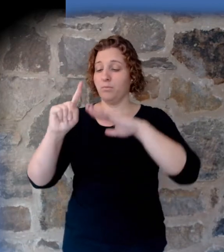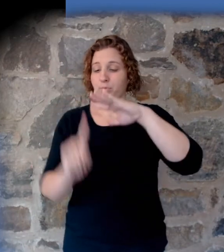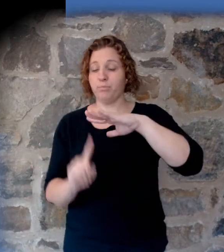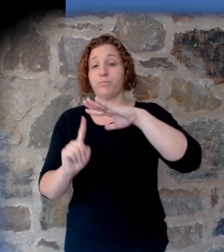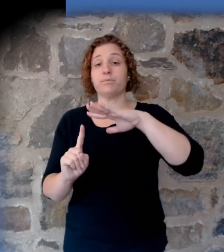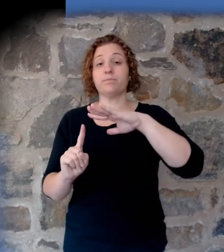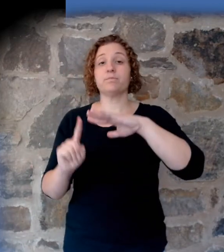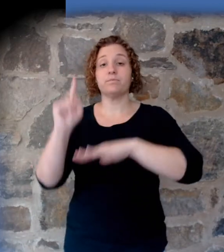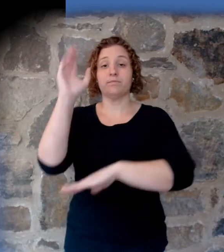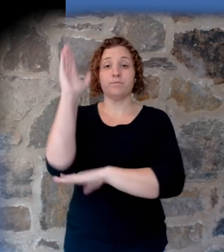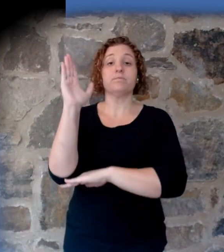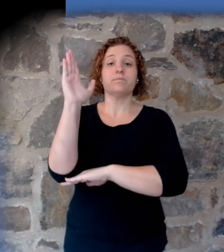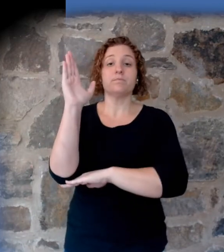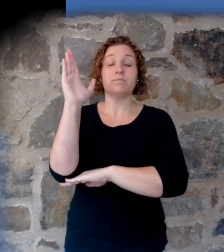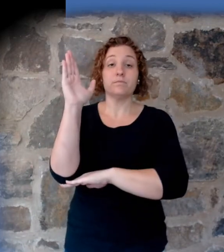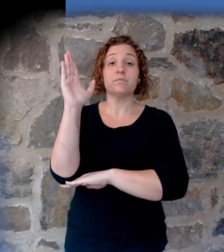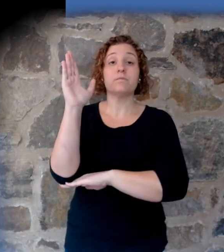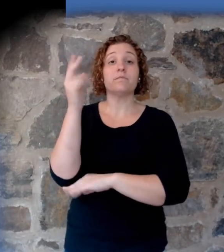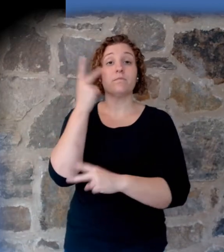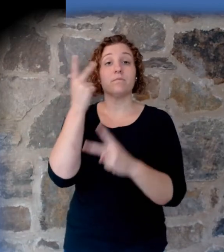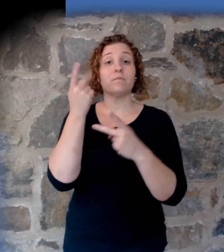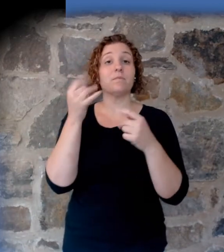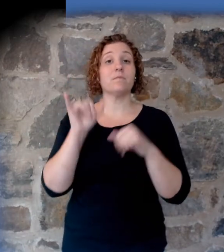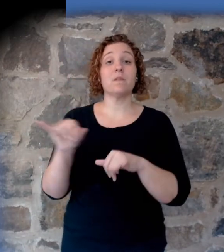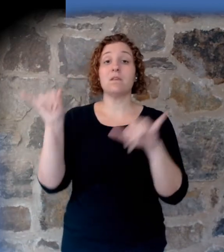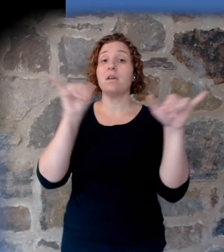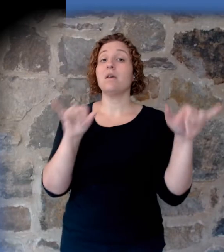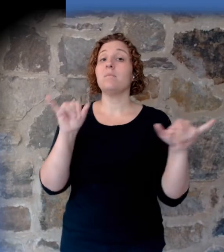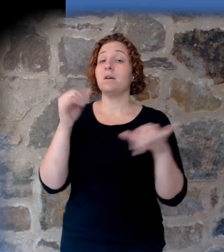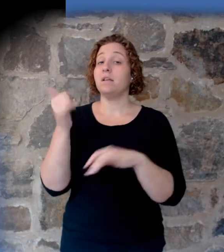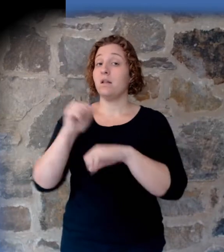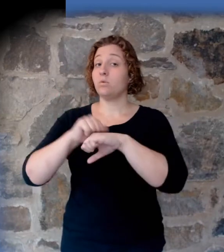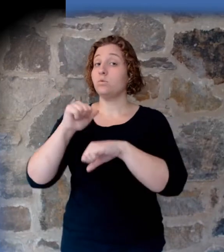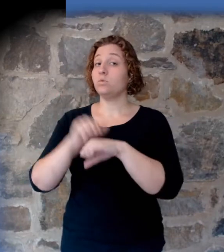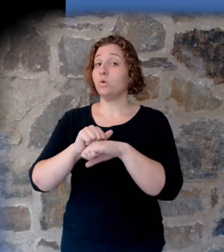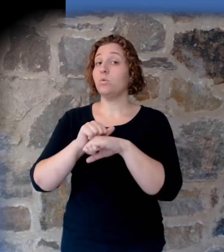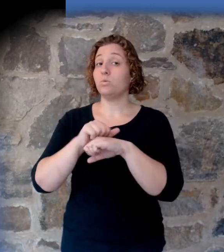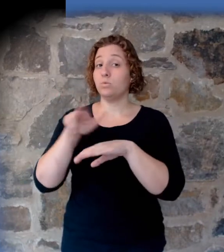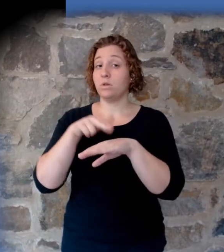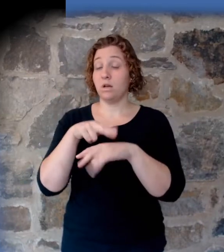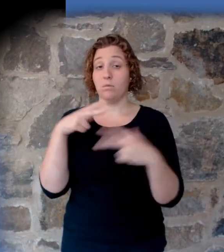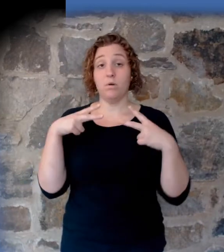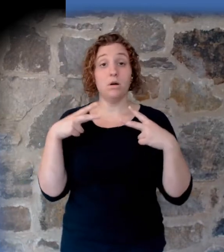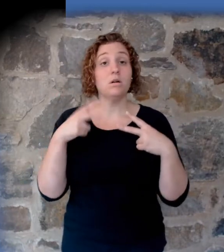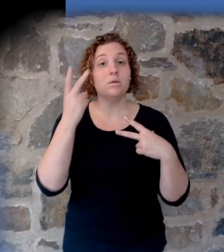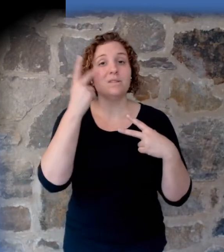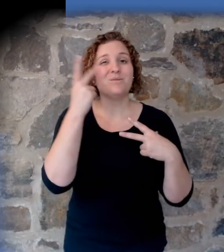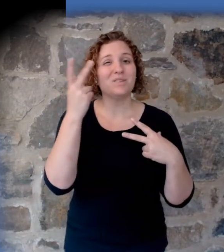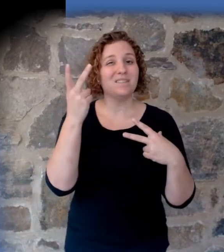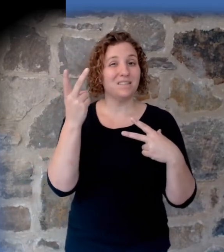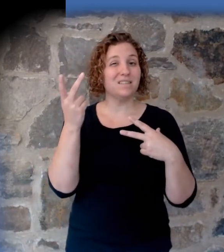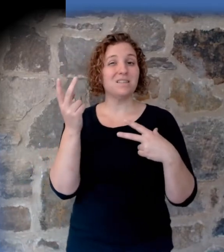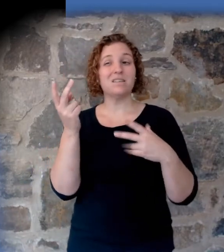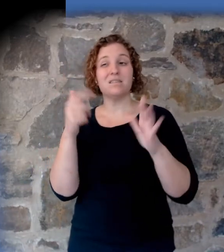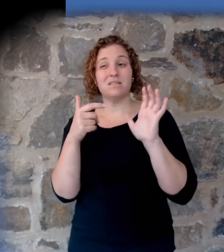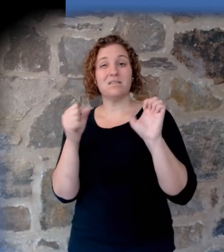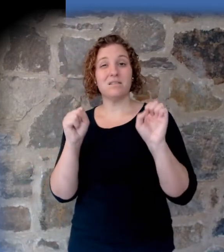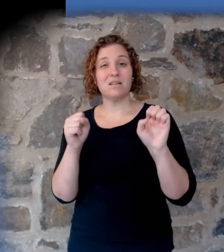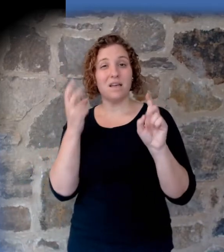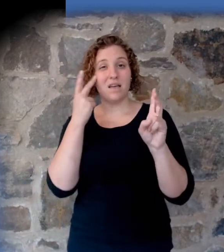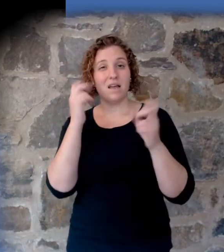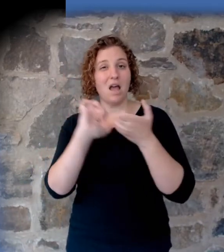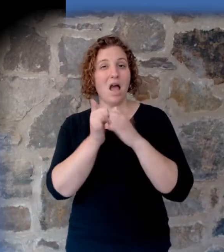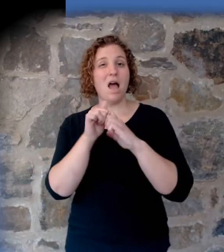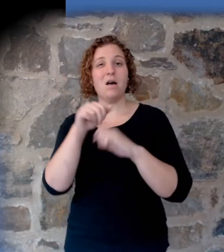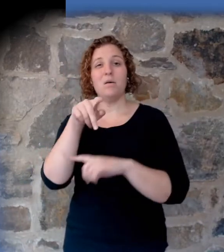similar to what we see at Yellowstone National Park. So we think we now see at Mount St. Helens how that petrified forest